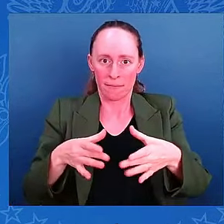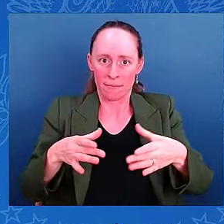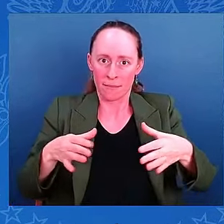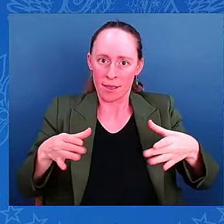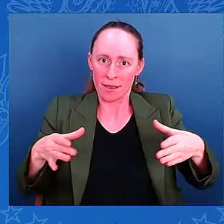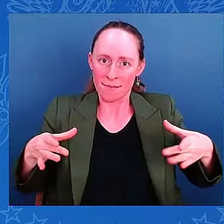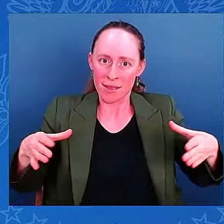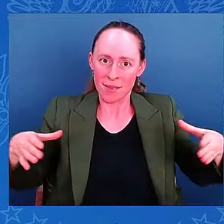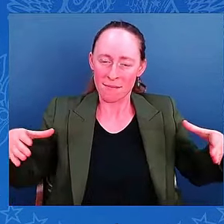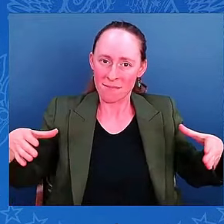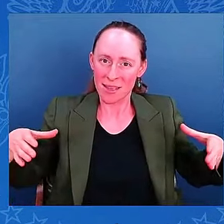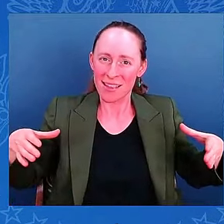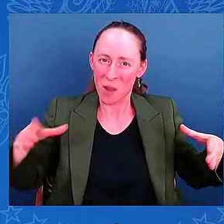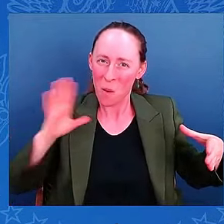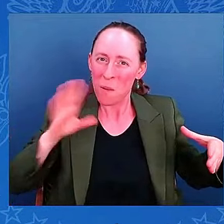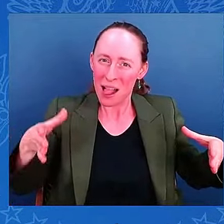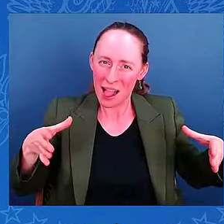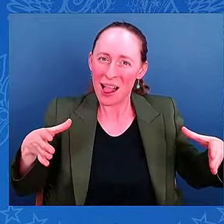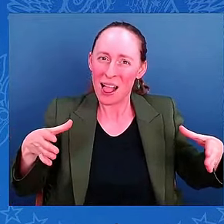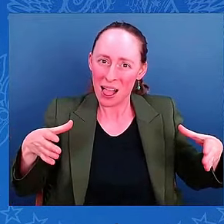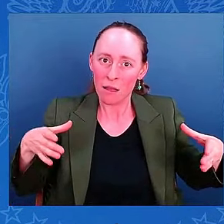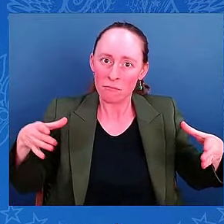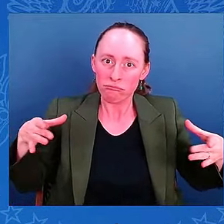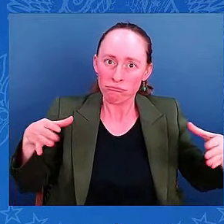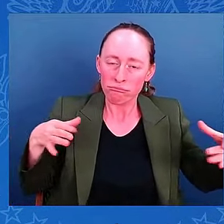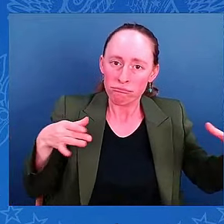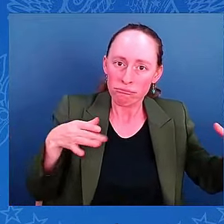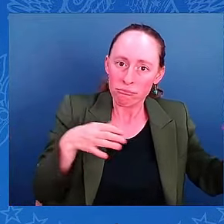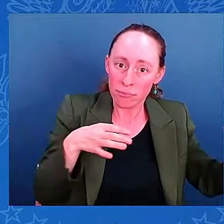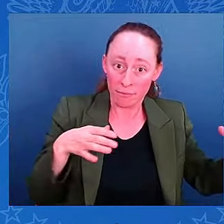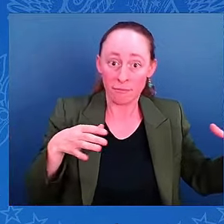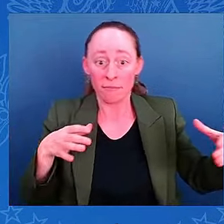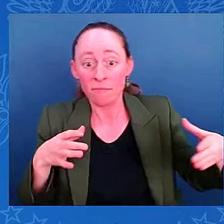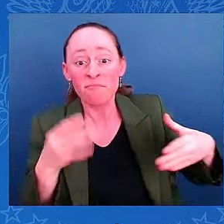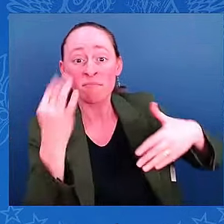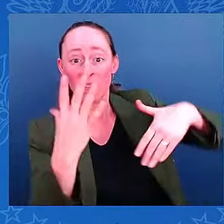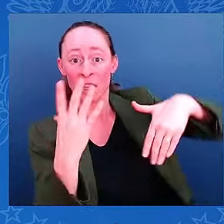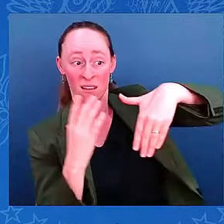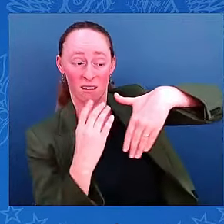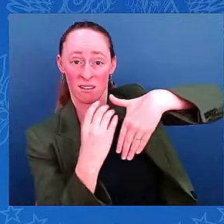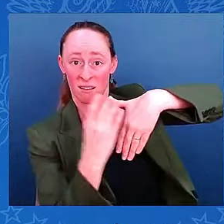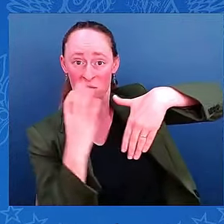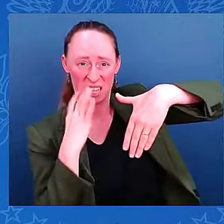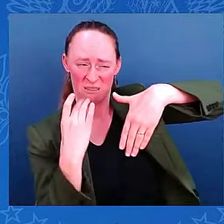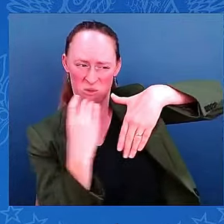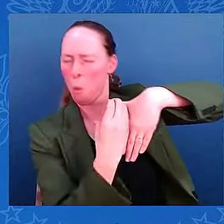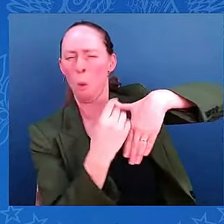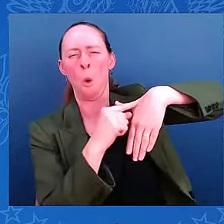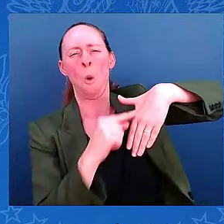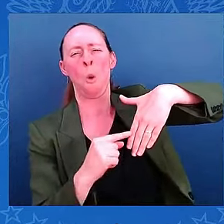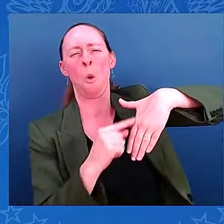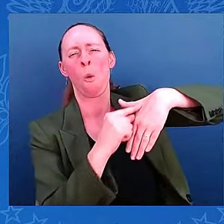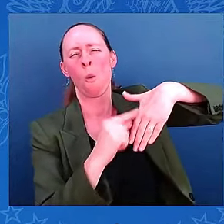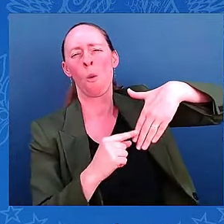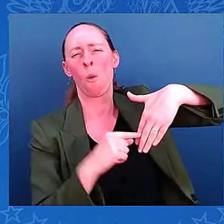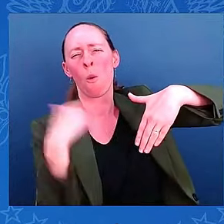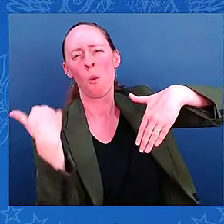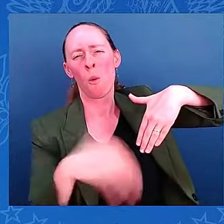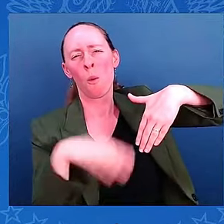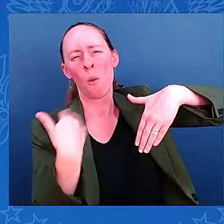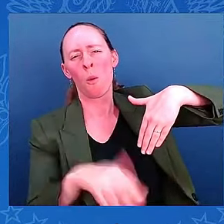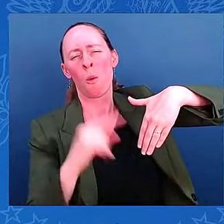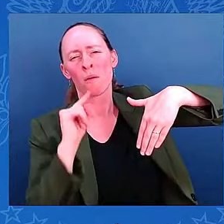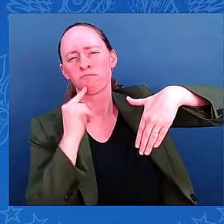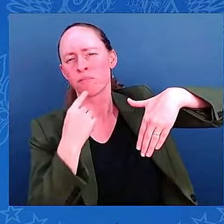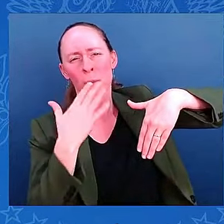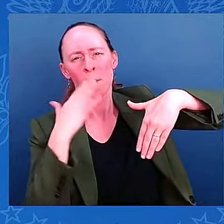most of the peninsula. And Mr. President, like you said, Milton, think about it. It just goes over my mind over and over. Milton will